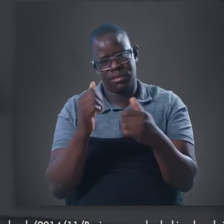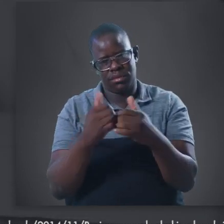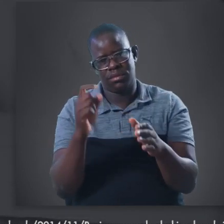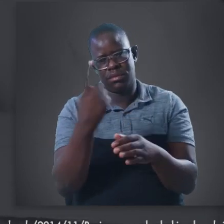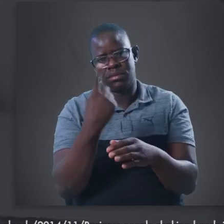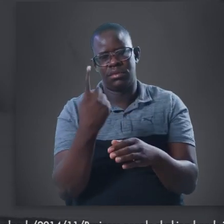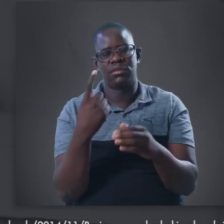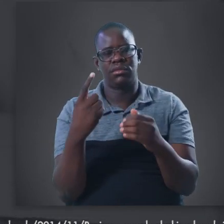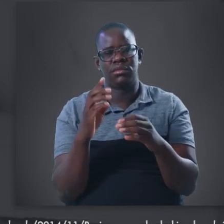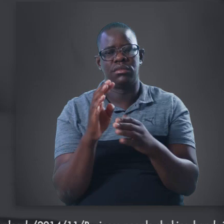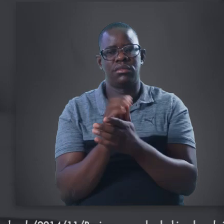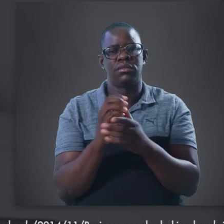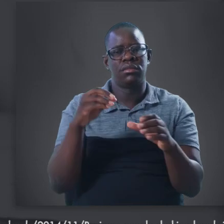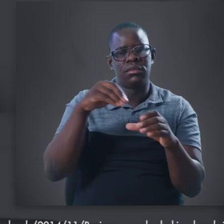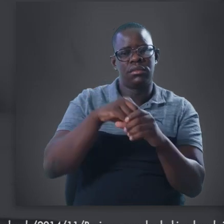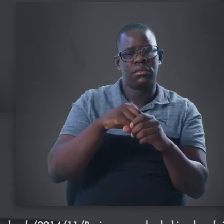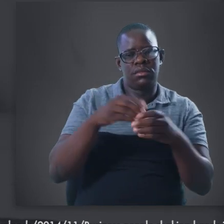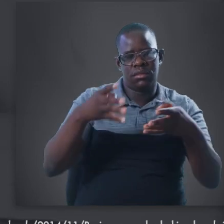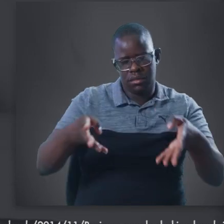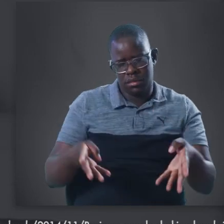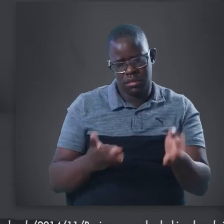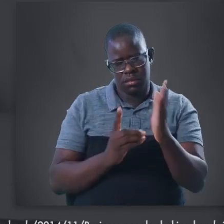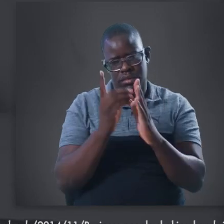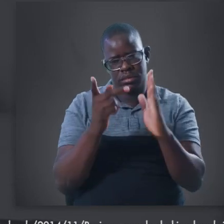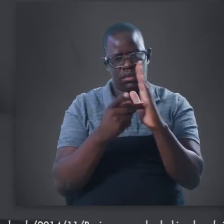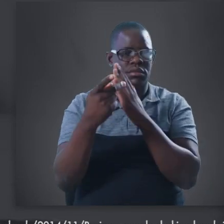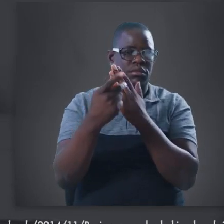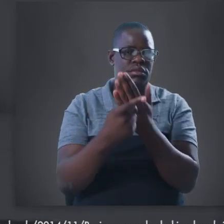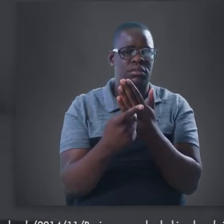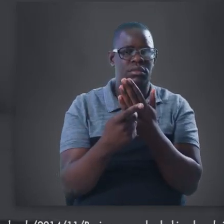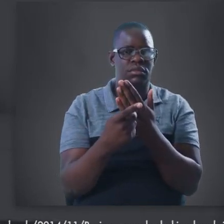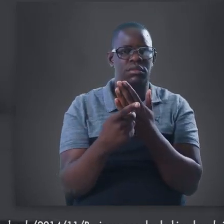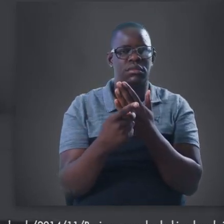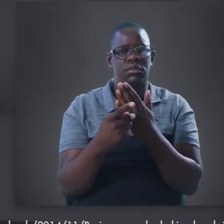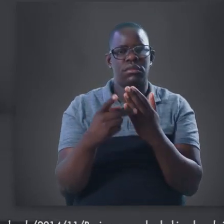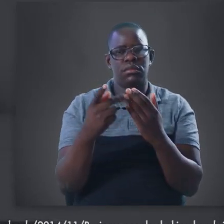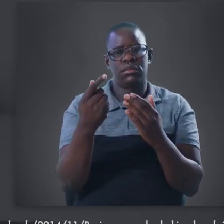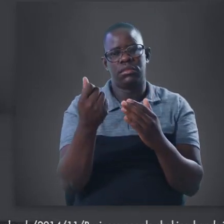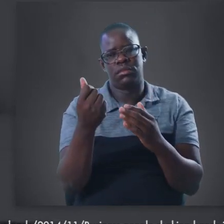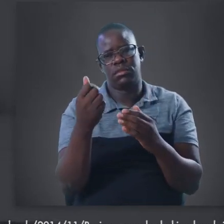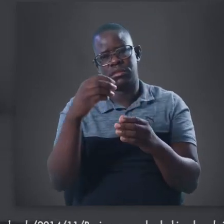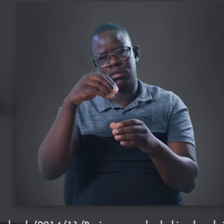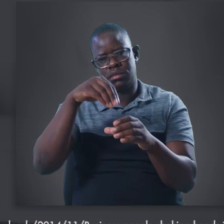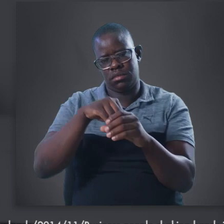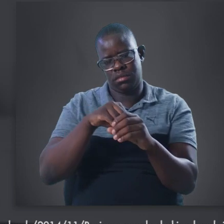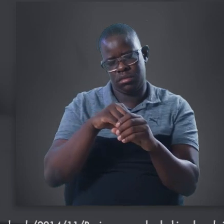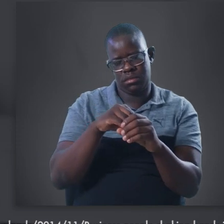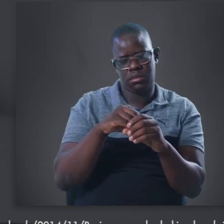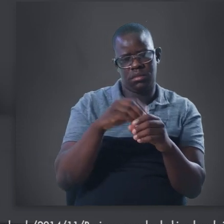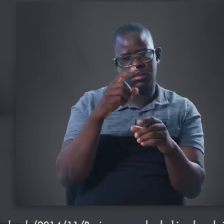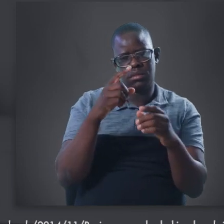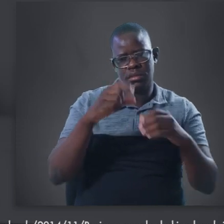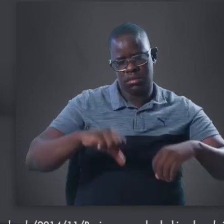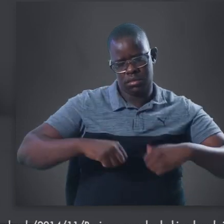loans available to citizens to start their own businesses. It initiates a rural development program.